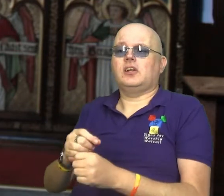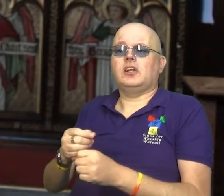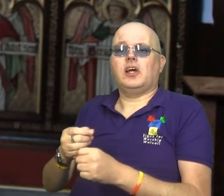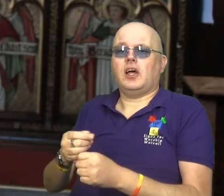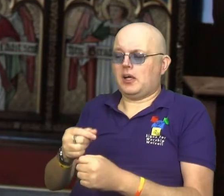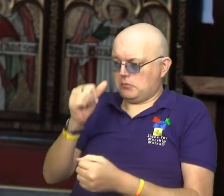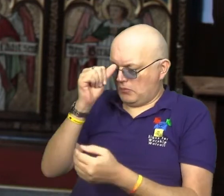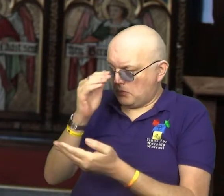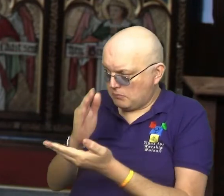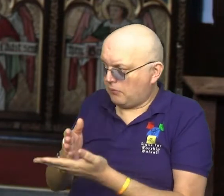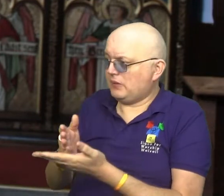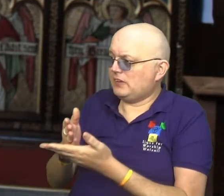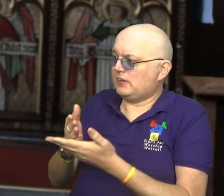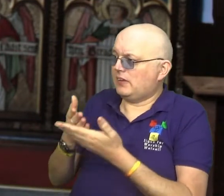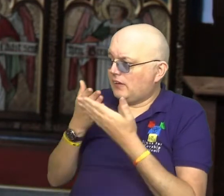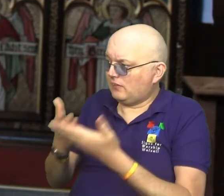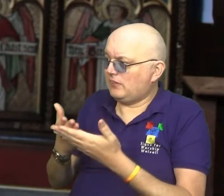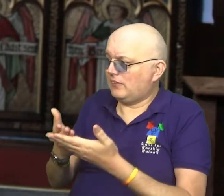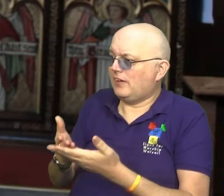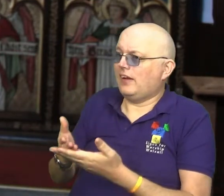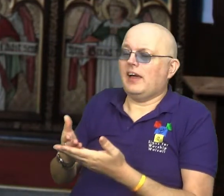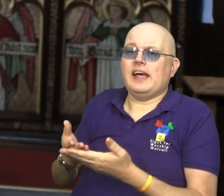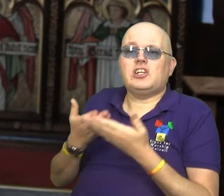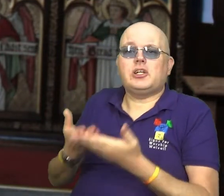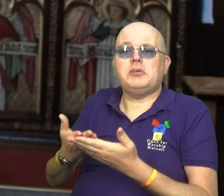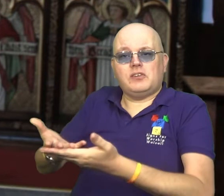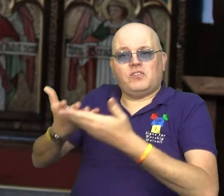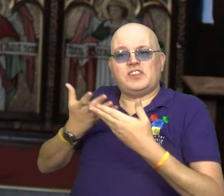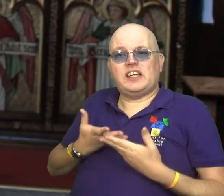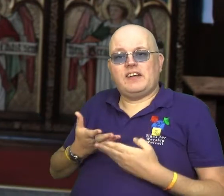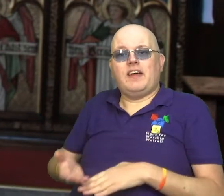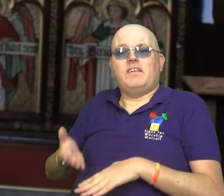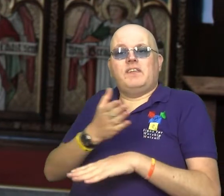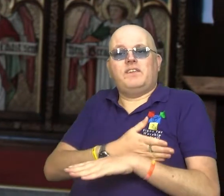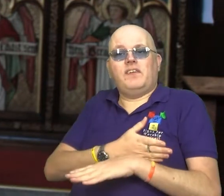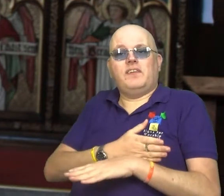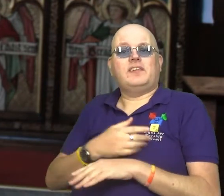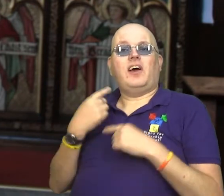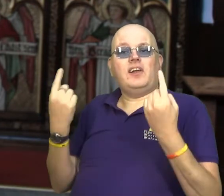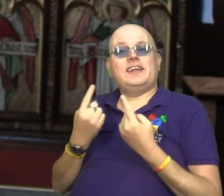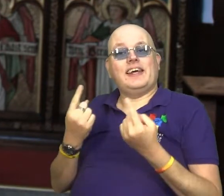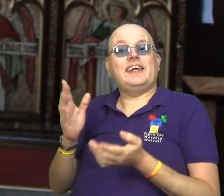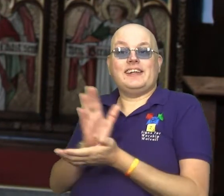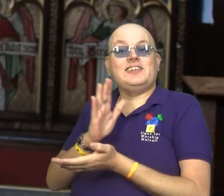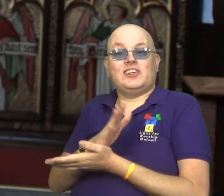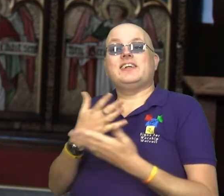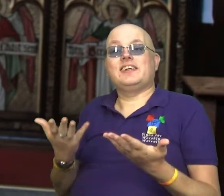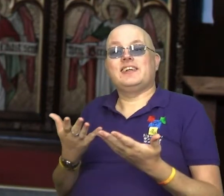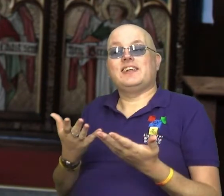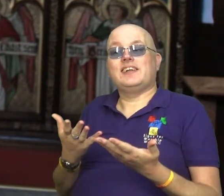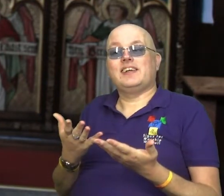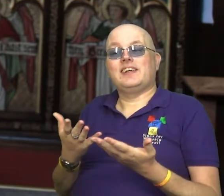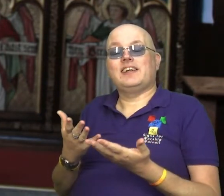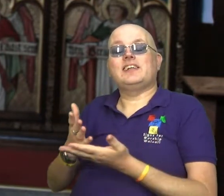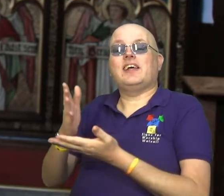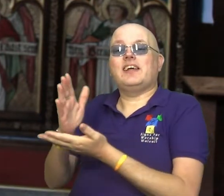commitments and enjoy a Sunday morning communion before I enjoy the rest of the holiday. So,